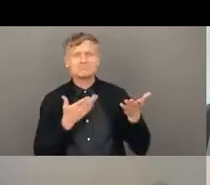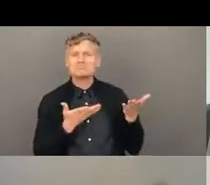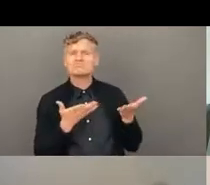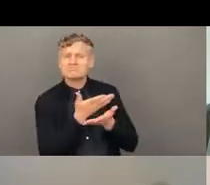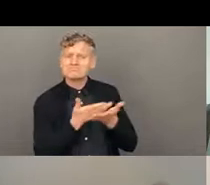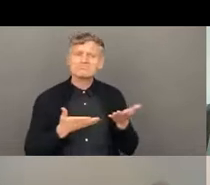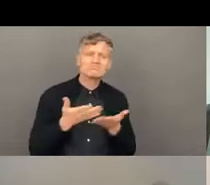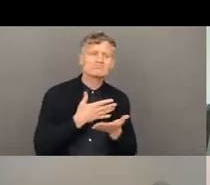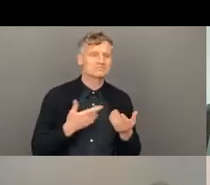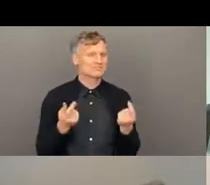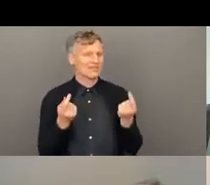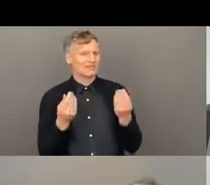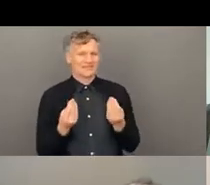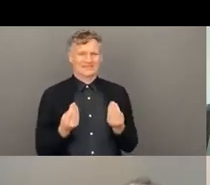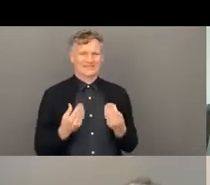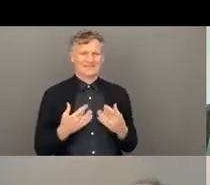the key issue,